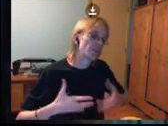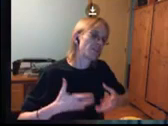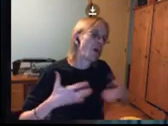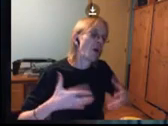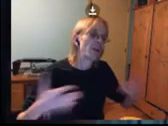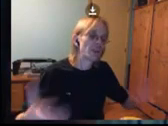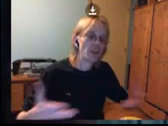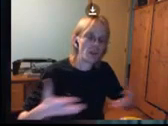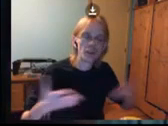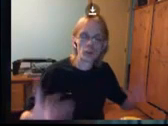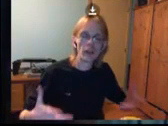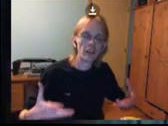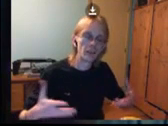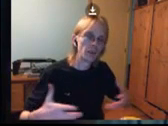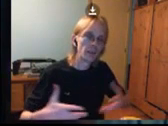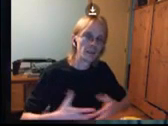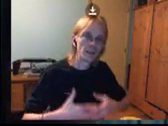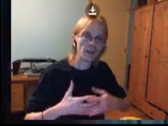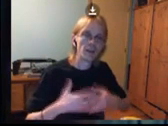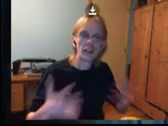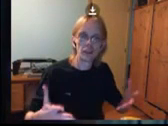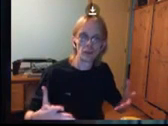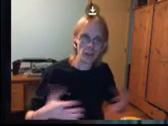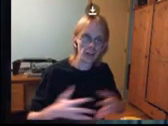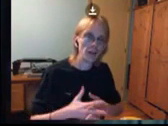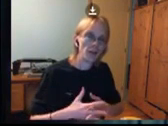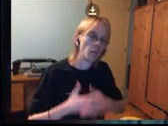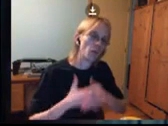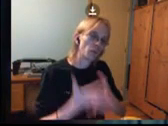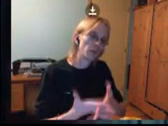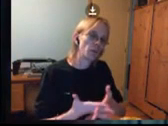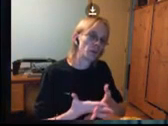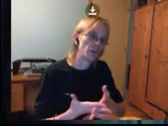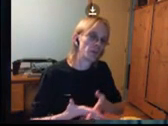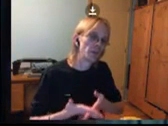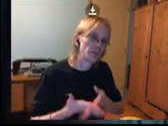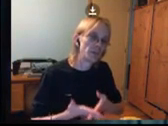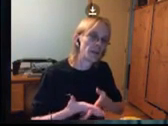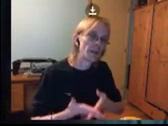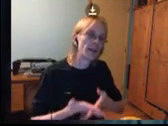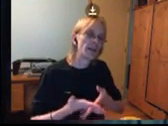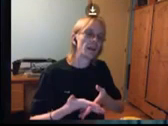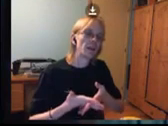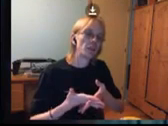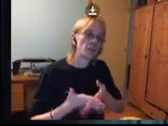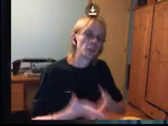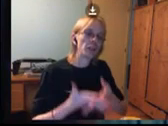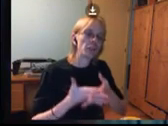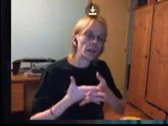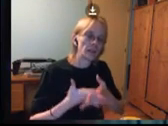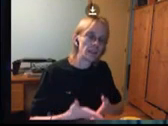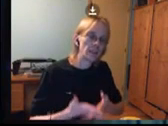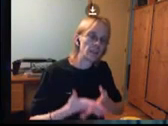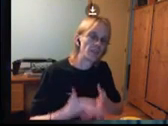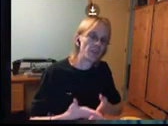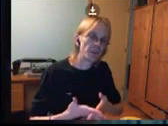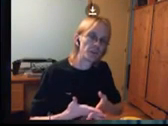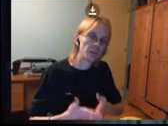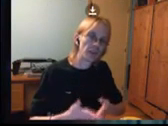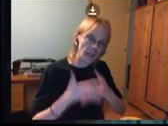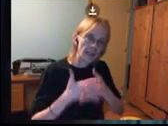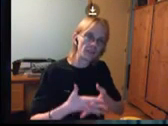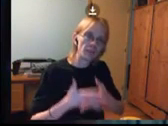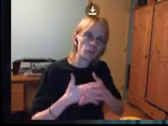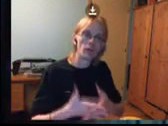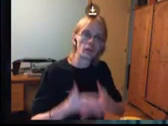on its on its way to be a natural thing. What we want to do is make a cheap and easy version